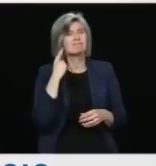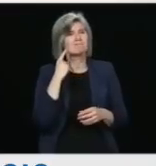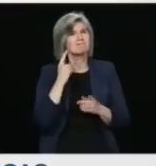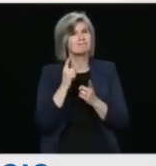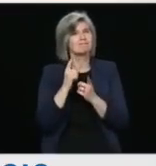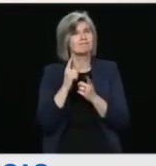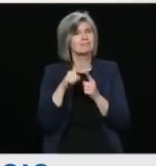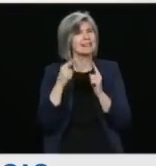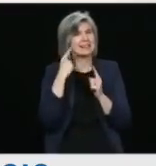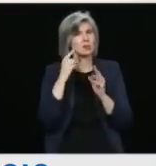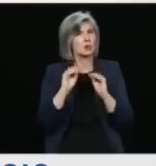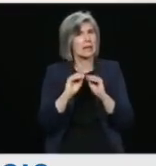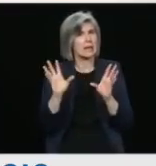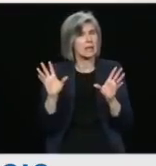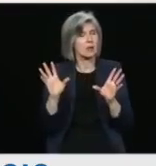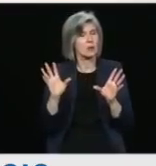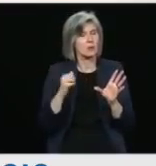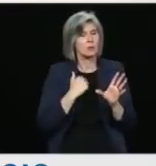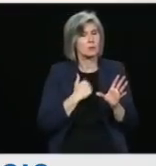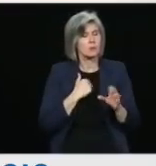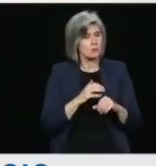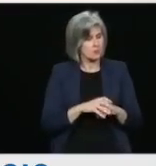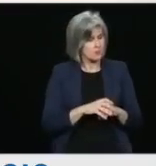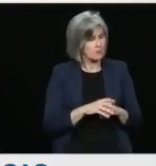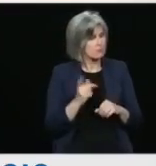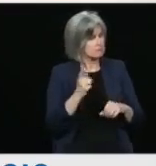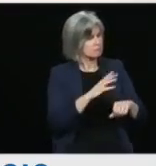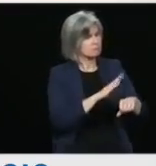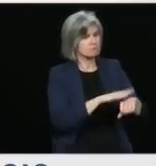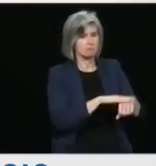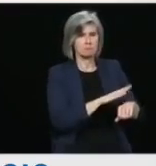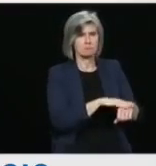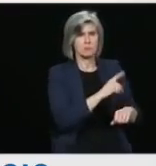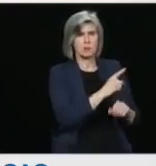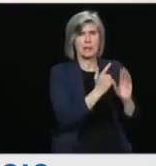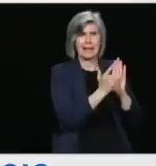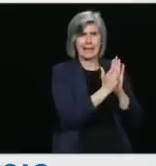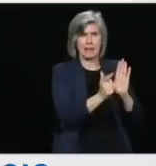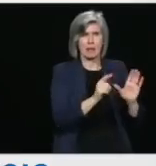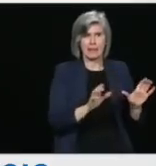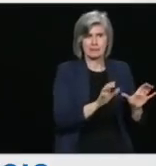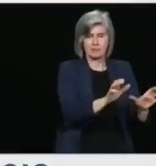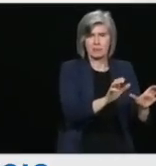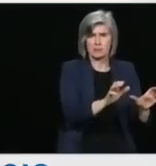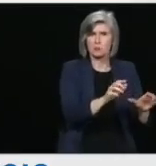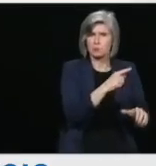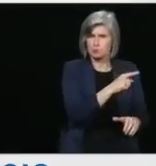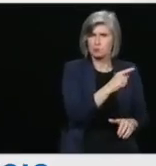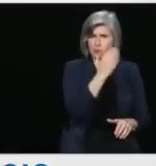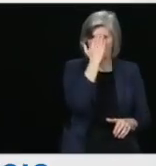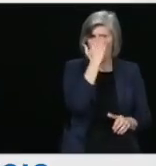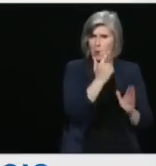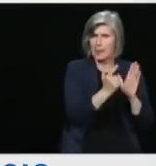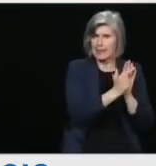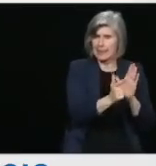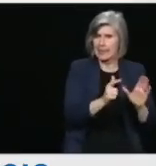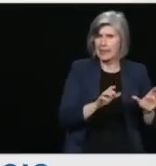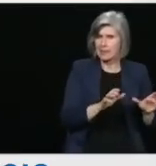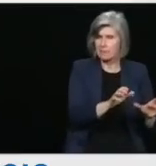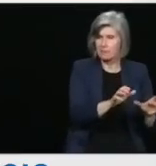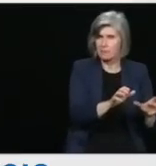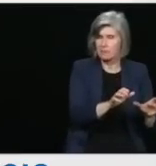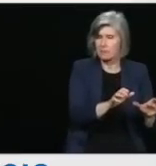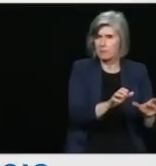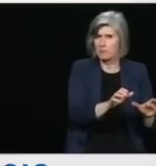at a time when you knew or should have known that those were illegal activities. It also questions whether you have moral authority, given that you put your own